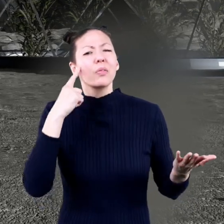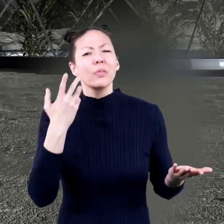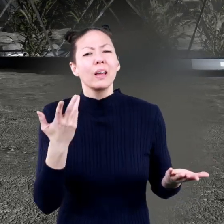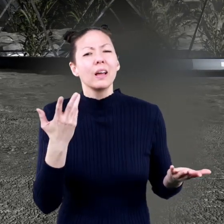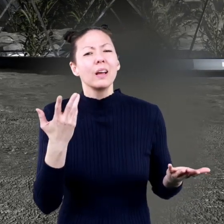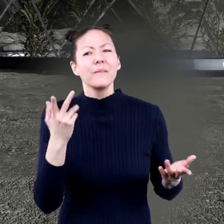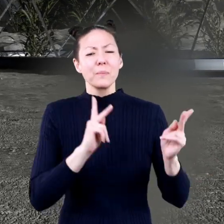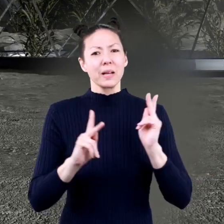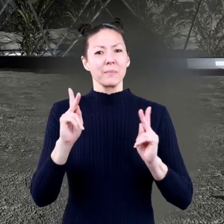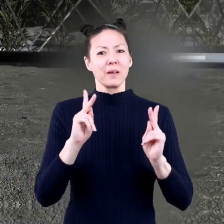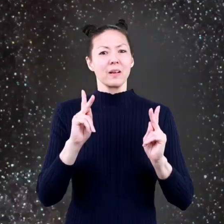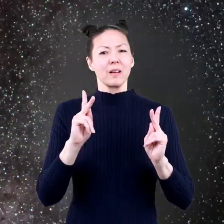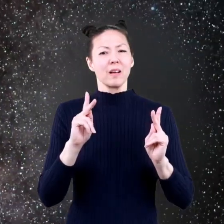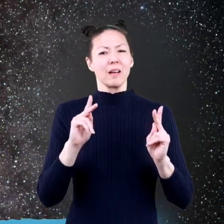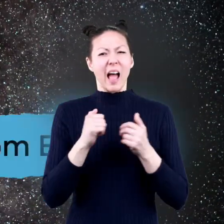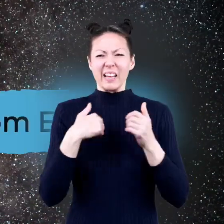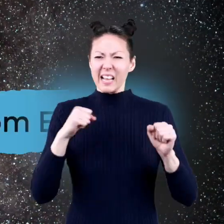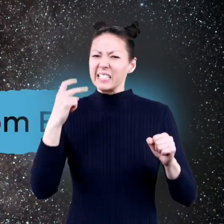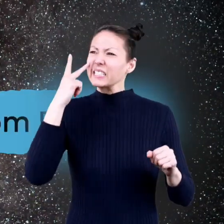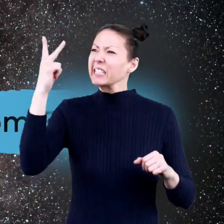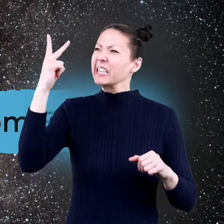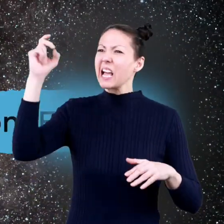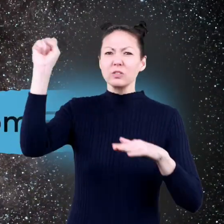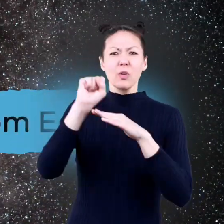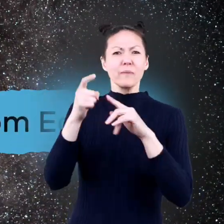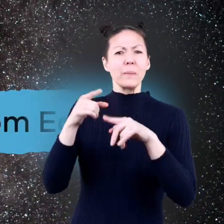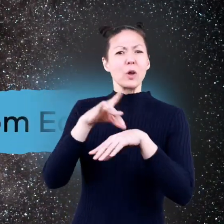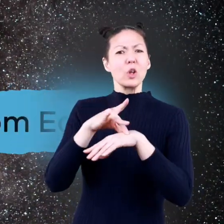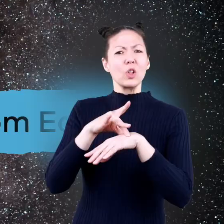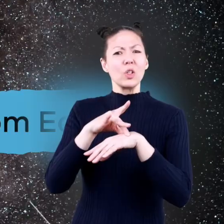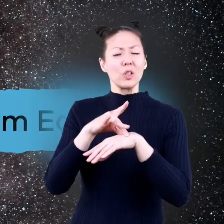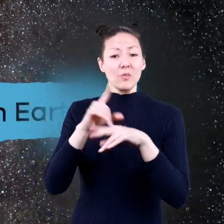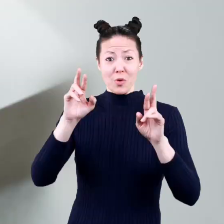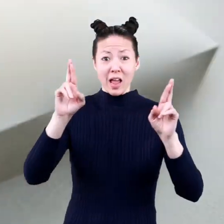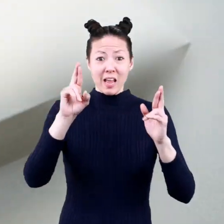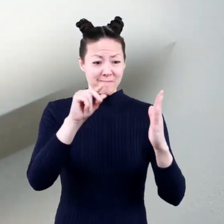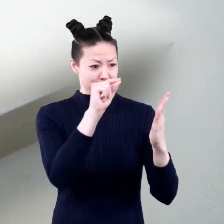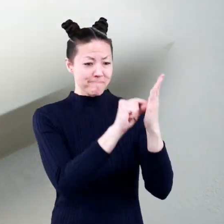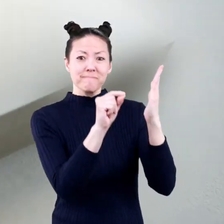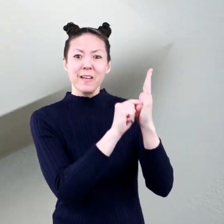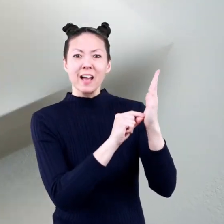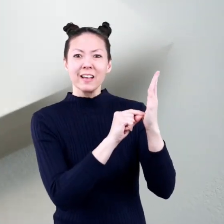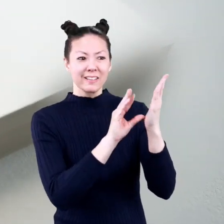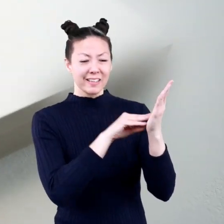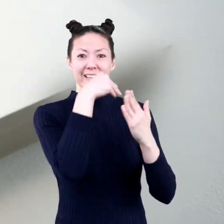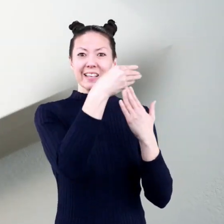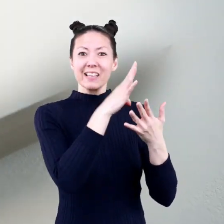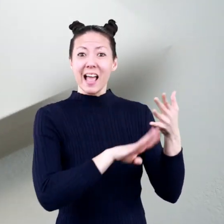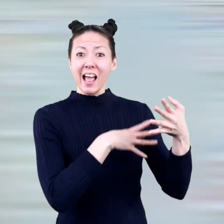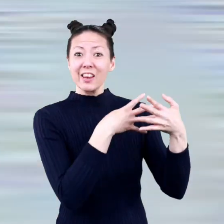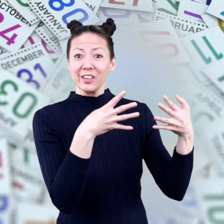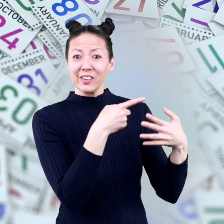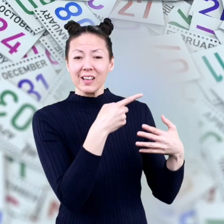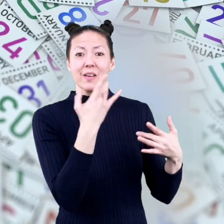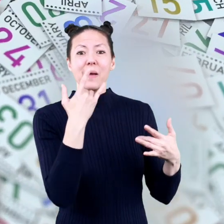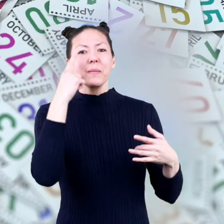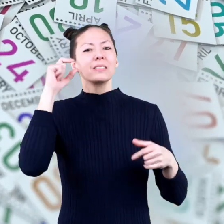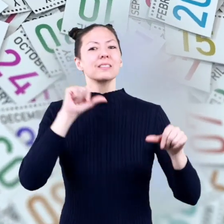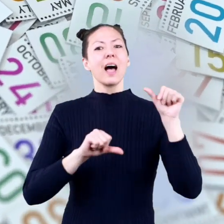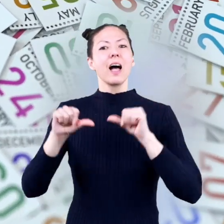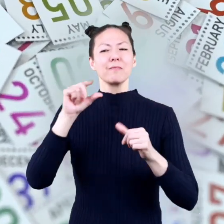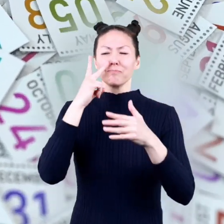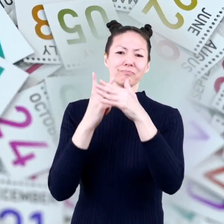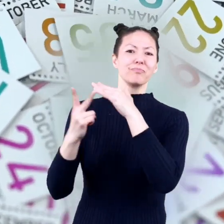like to be one of those people? How can I see an asteroid from Earth? Get ready to mark your calendars. Because